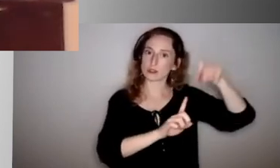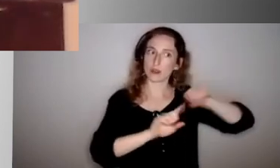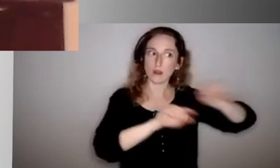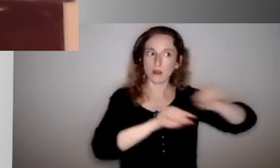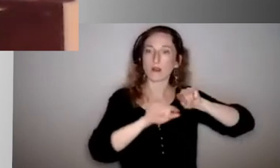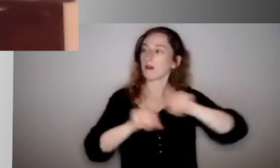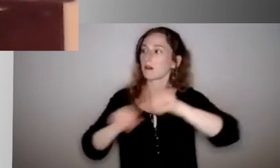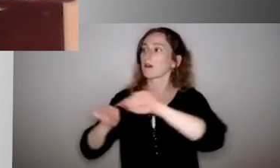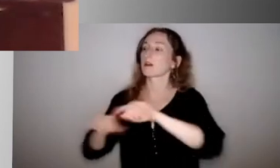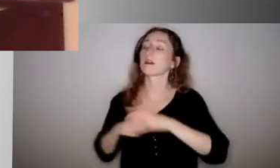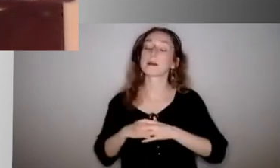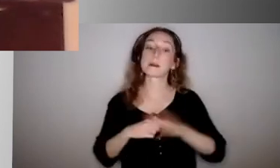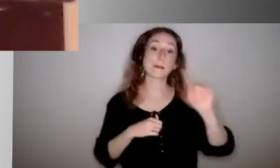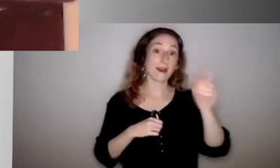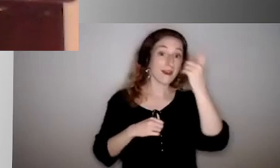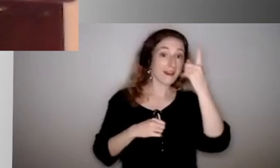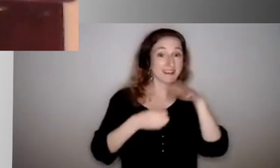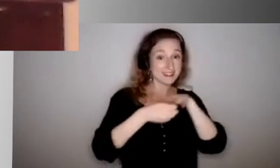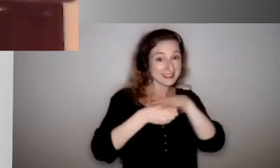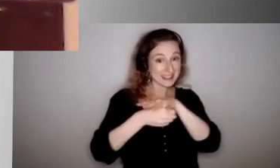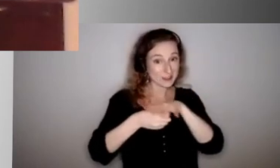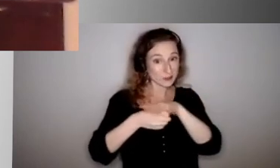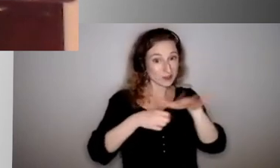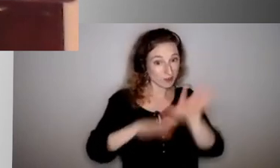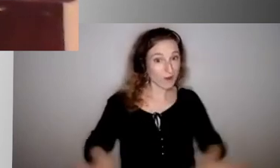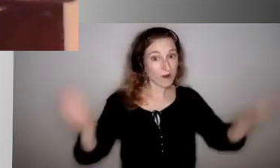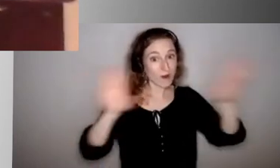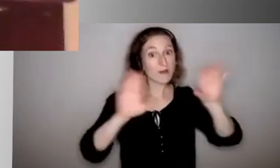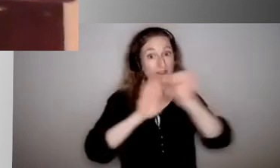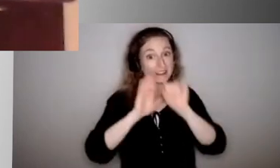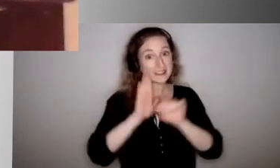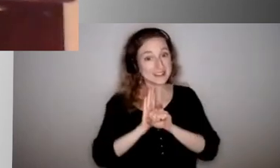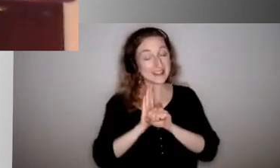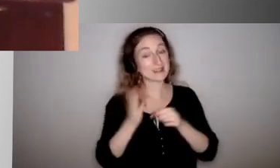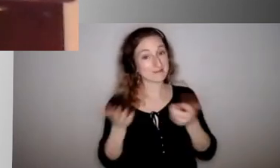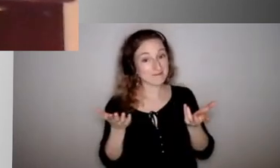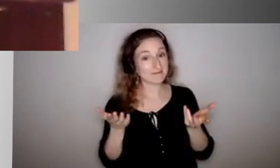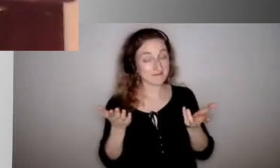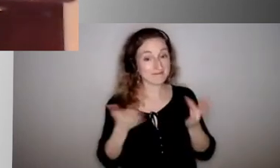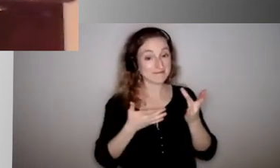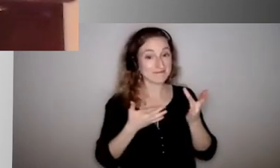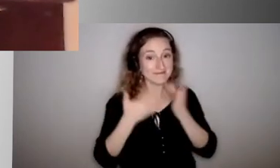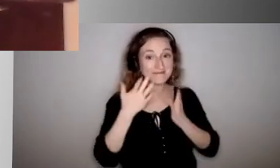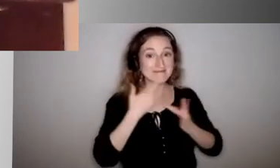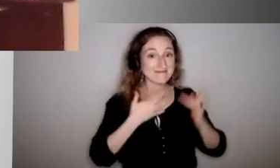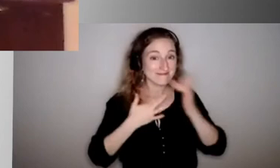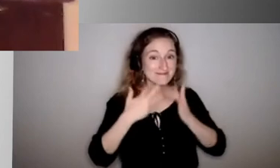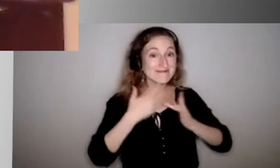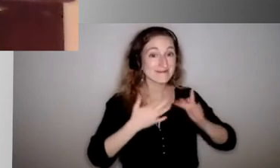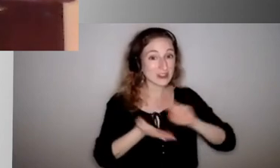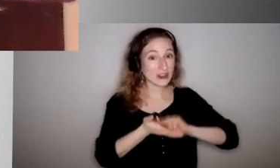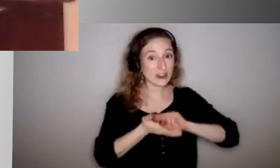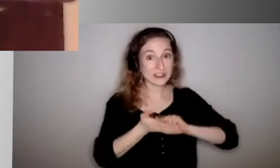But there are districts across the state, I've worked in them, where the availability of a nurse in every building does not exist.